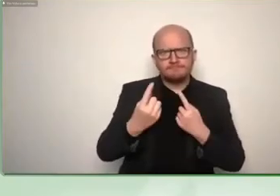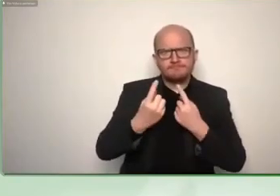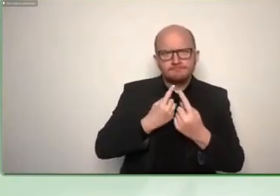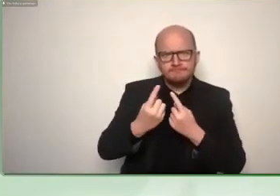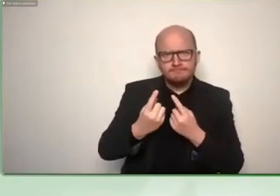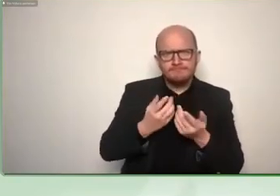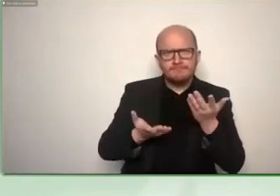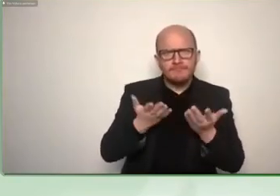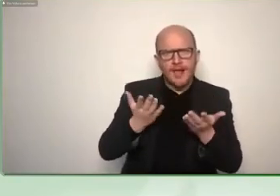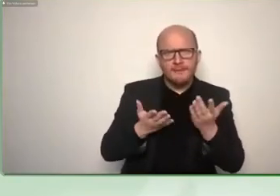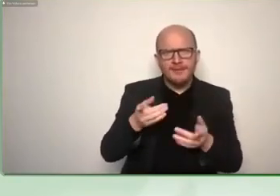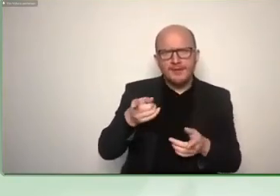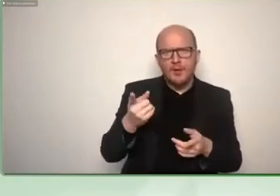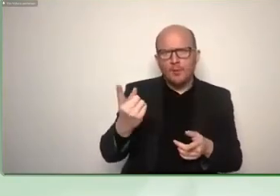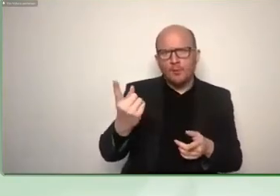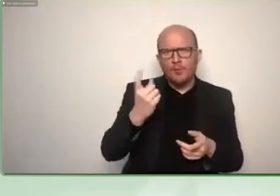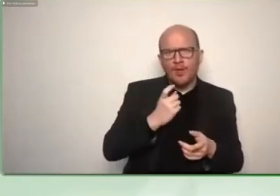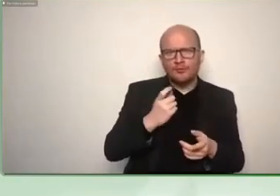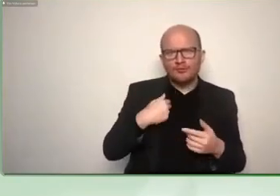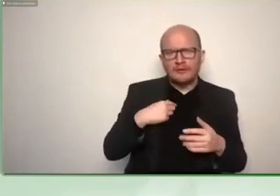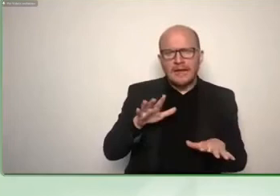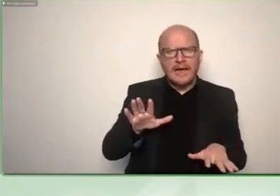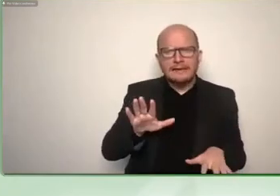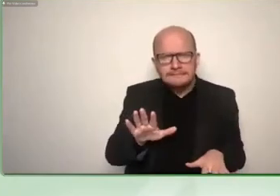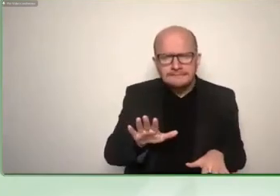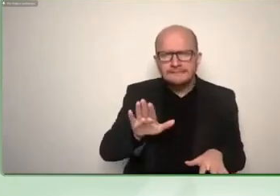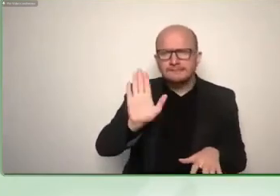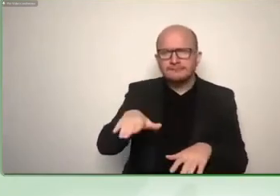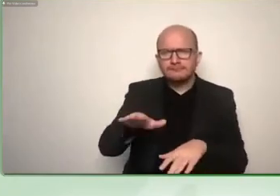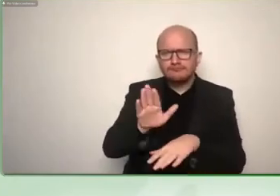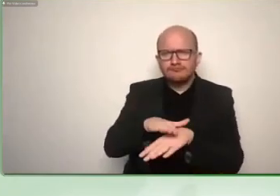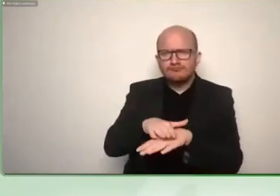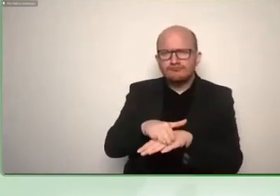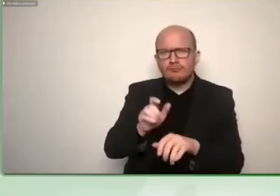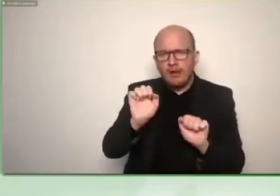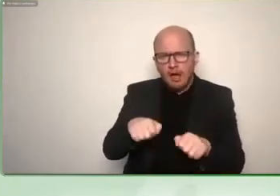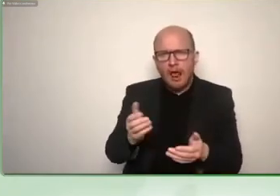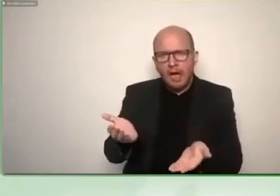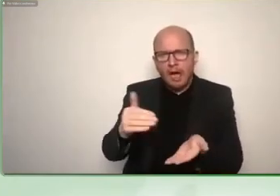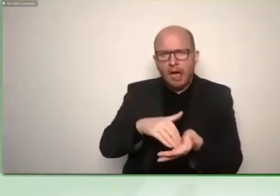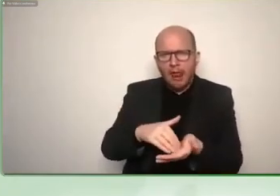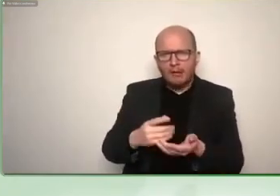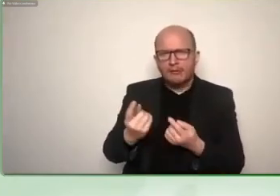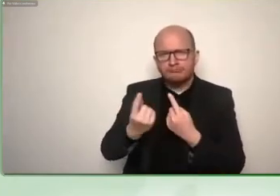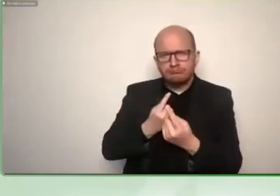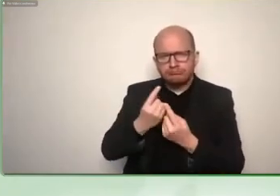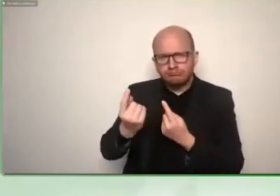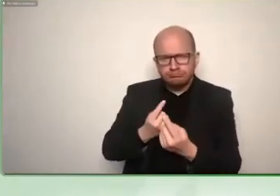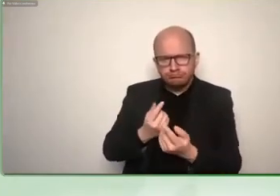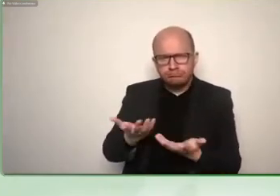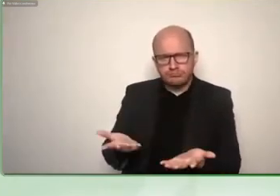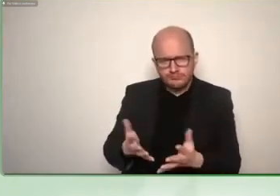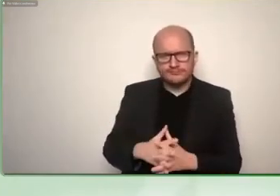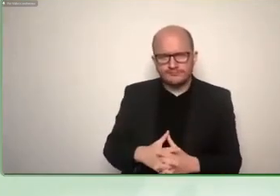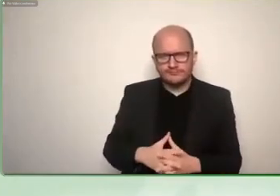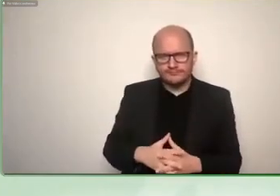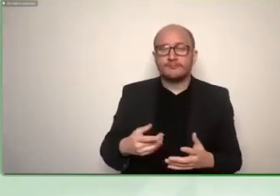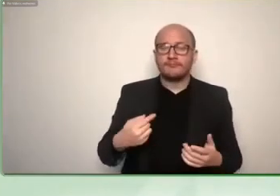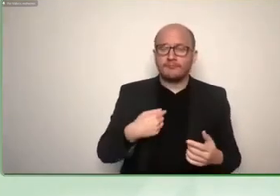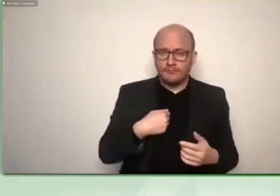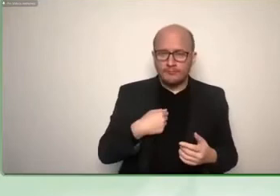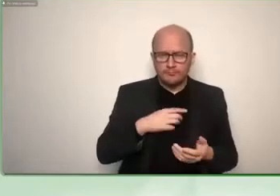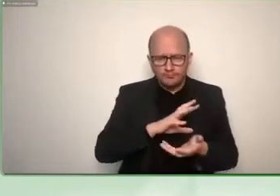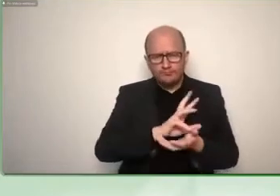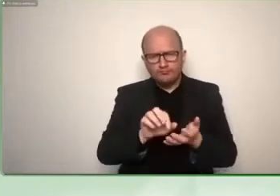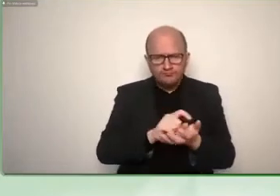ask again um so i used it and i felt it was a bit frustrating that no one